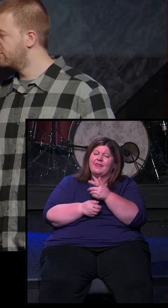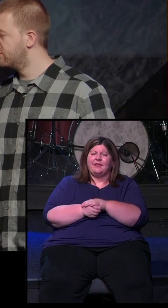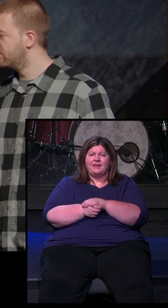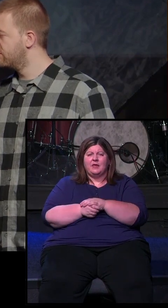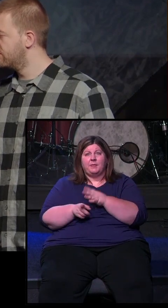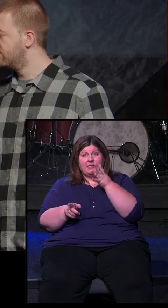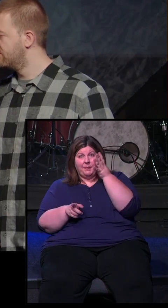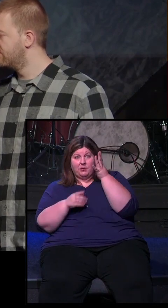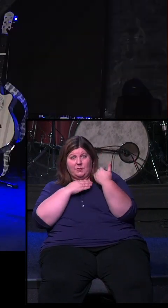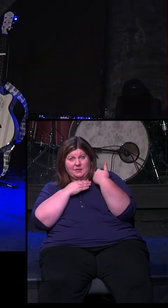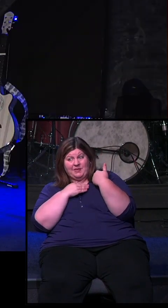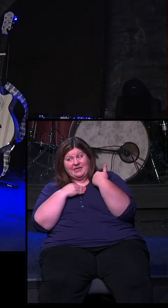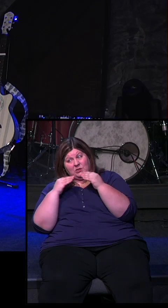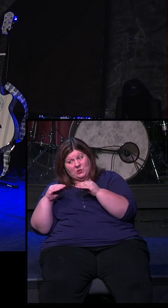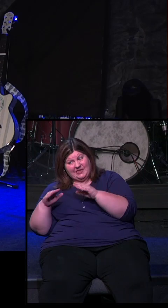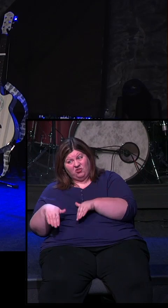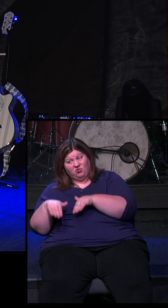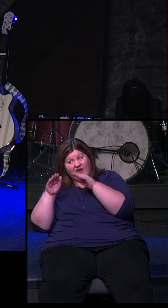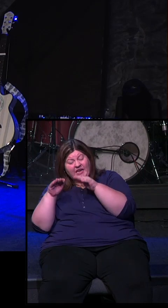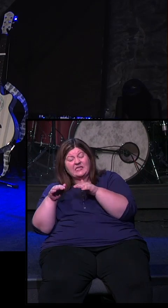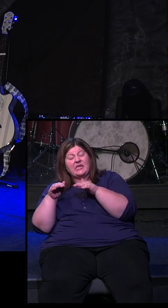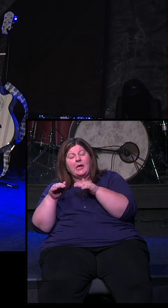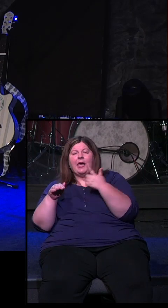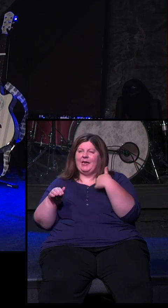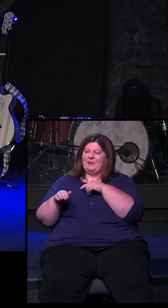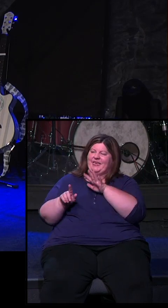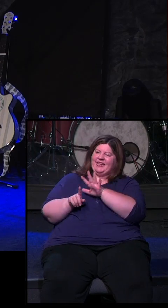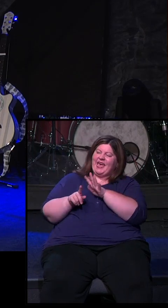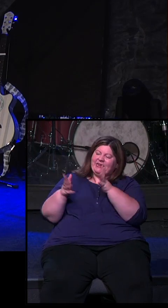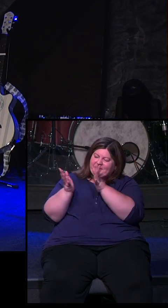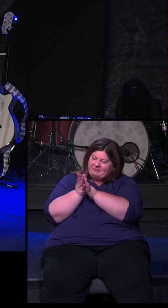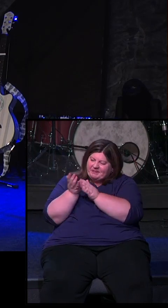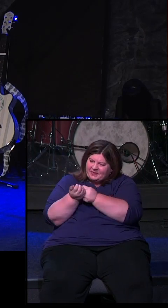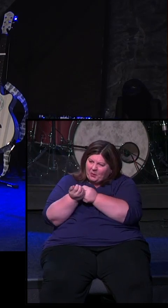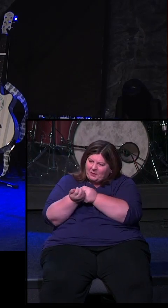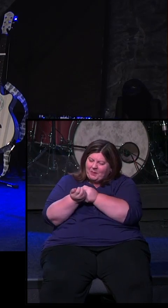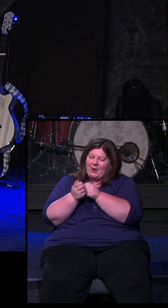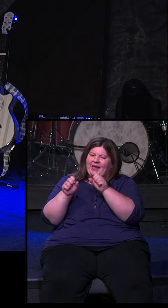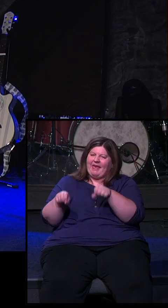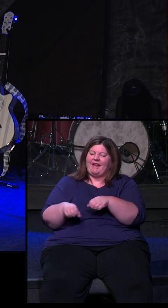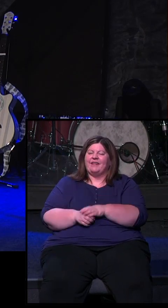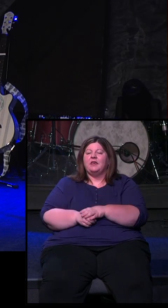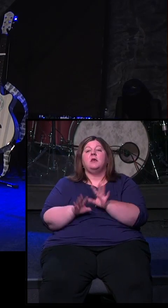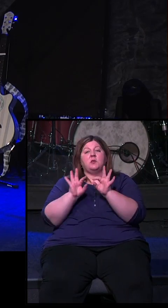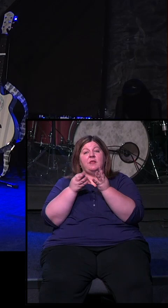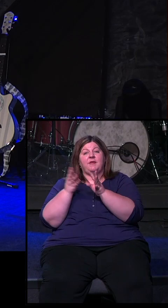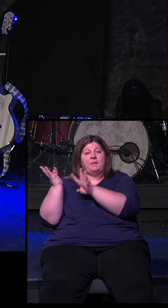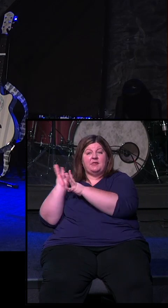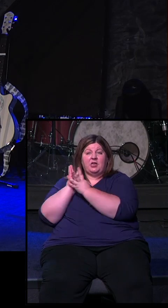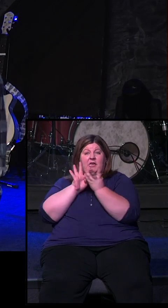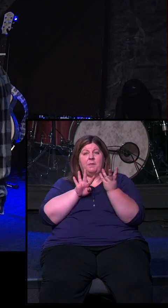and to love on them and to just cheer them on as they go. So we're going to get started this morning. The families are going to come up,